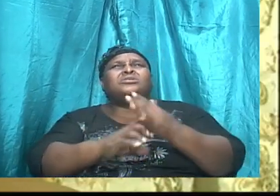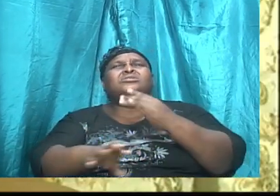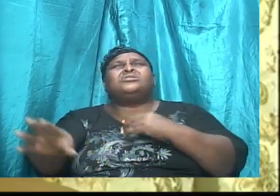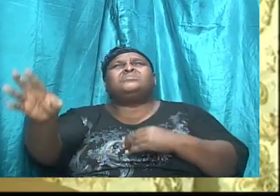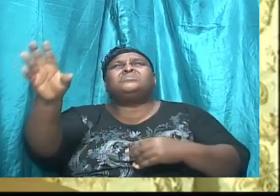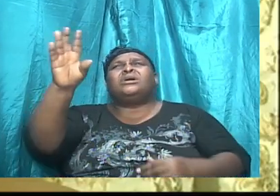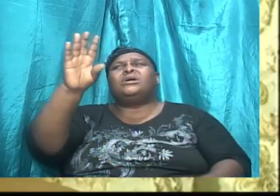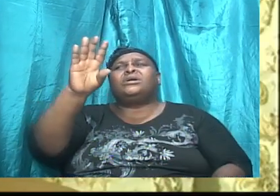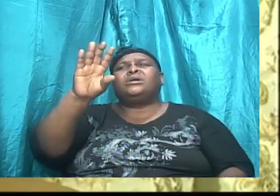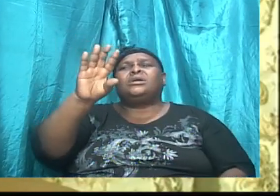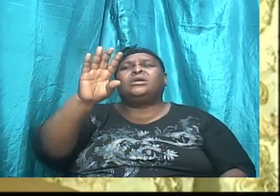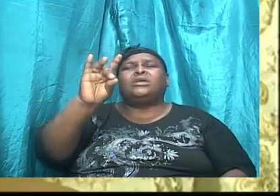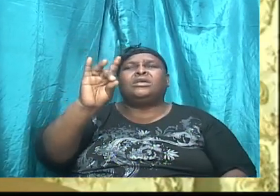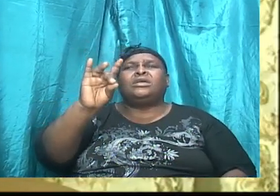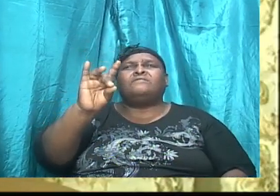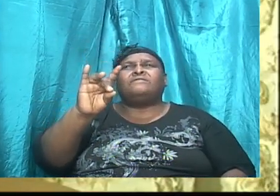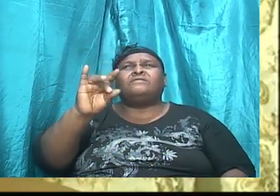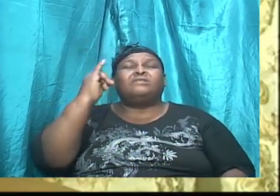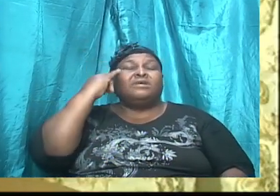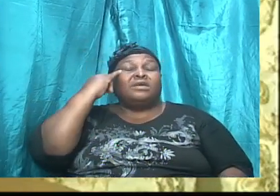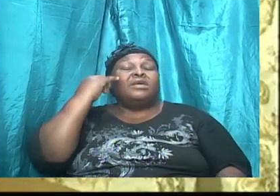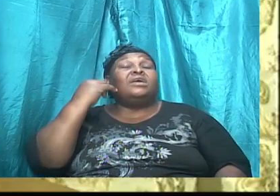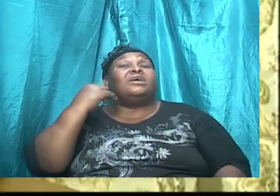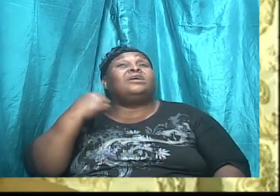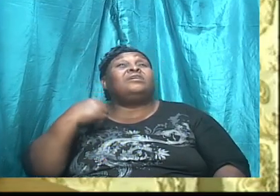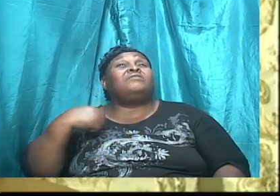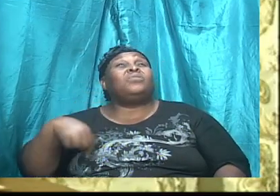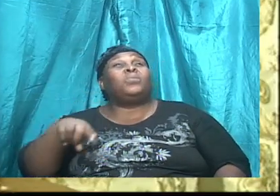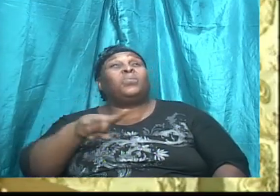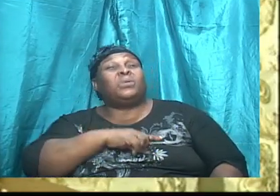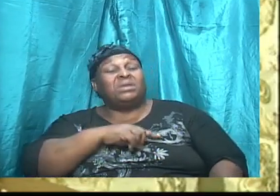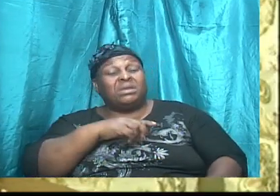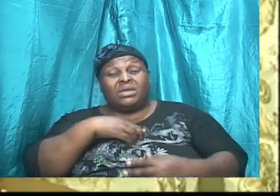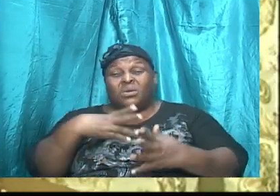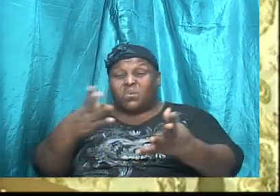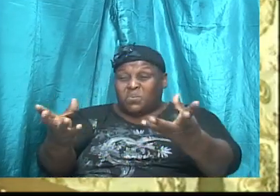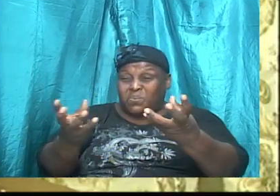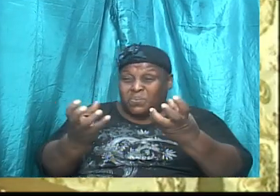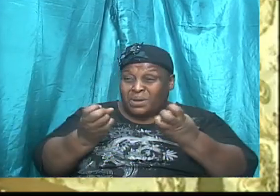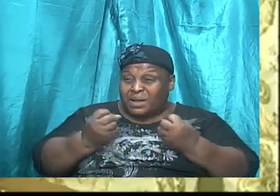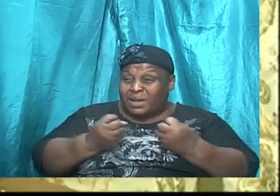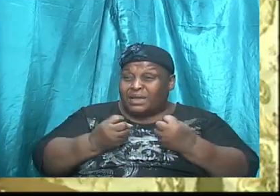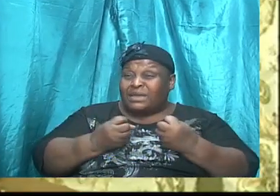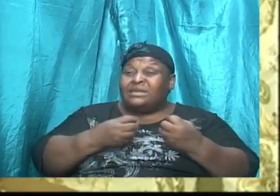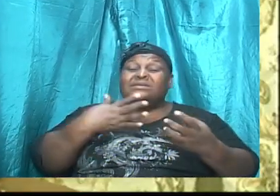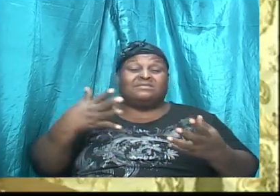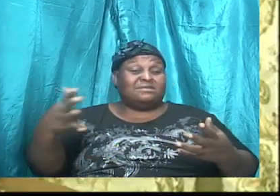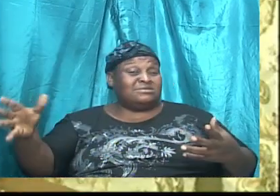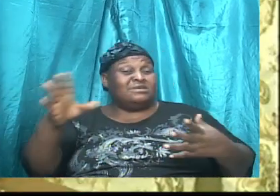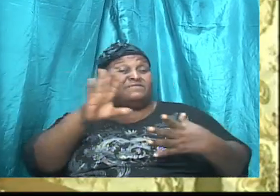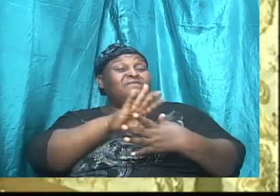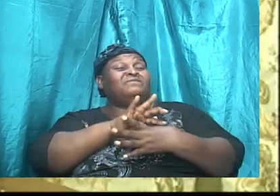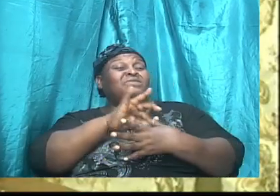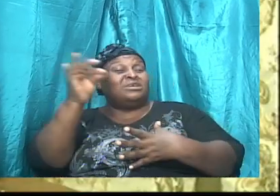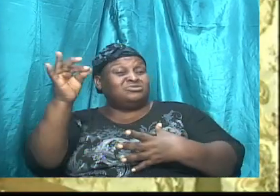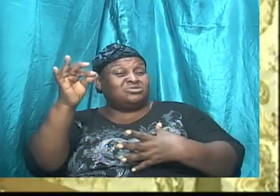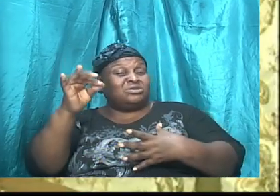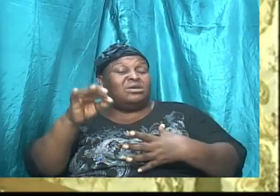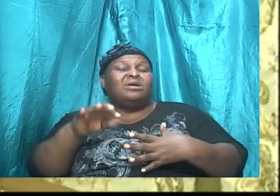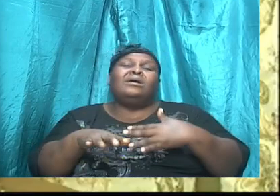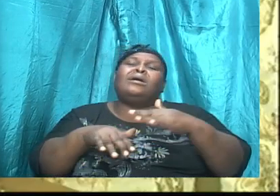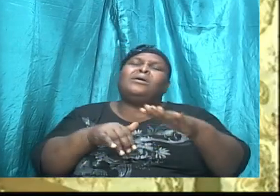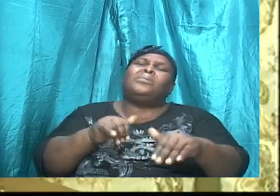should live according, if we should, you know, desire the things of the flesh, and if we should walk